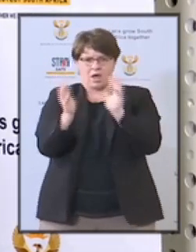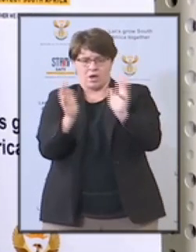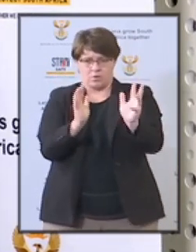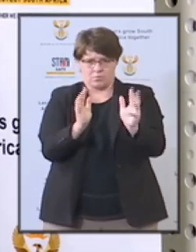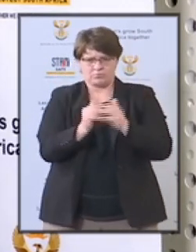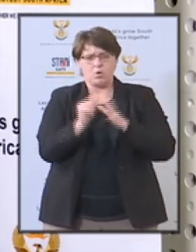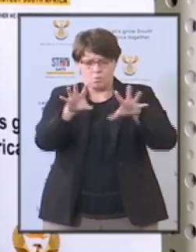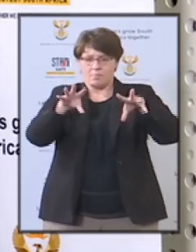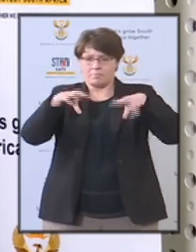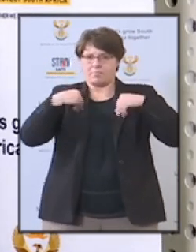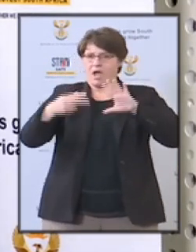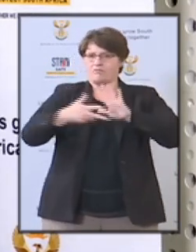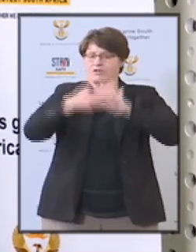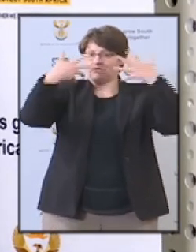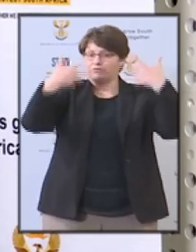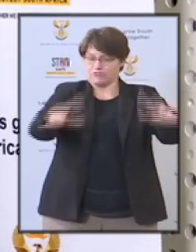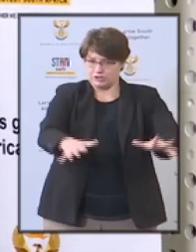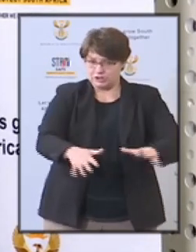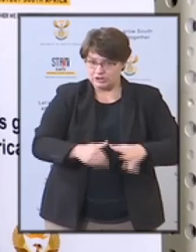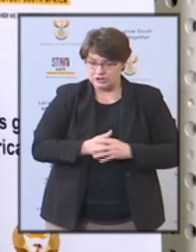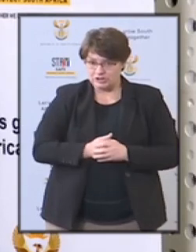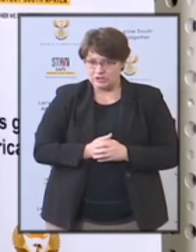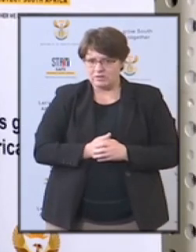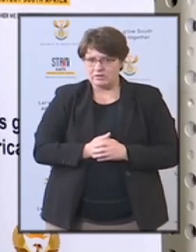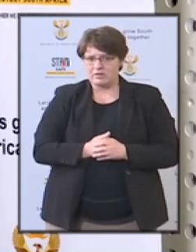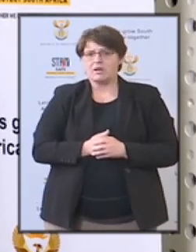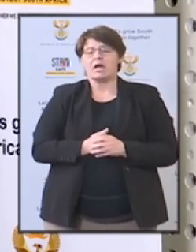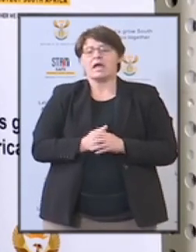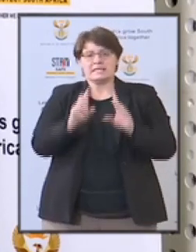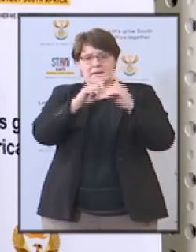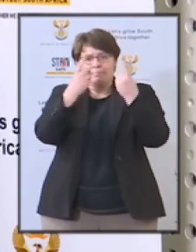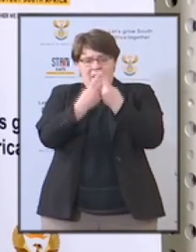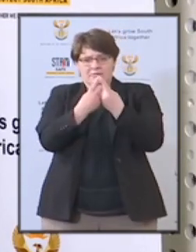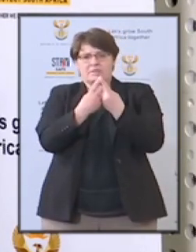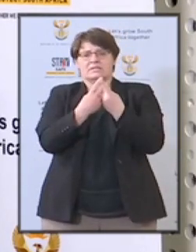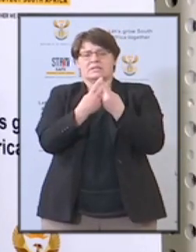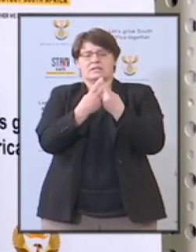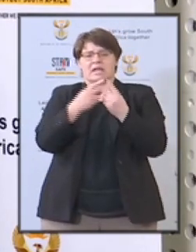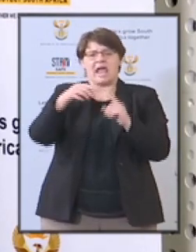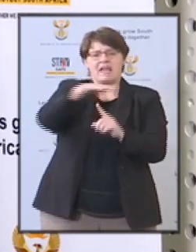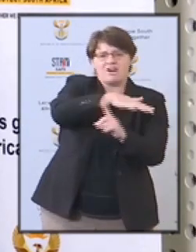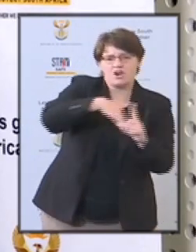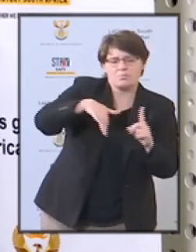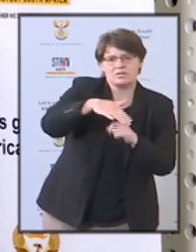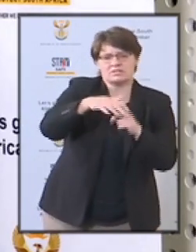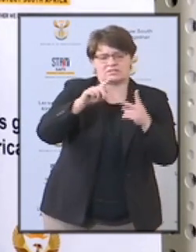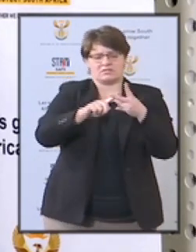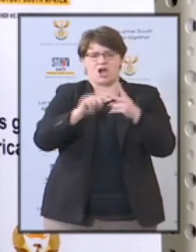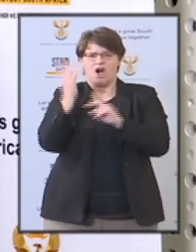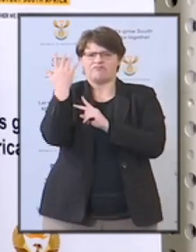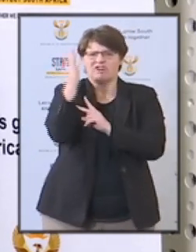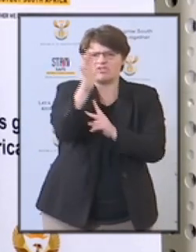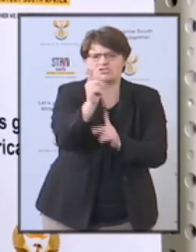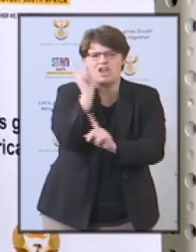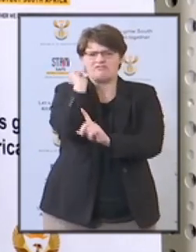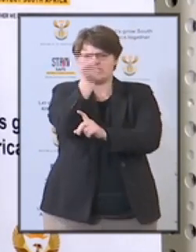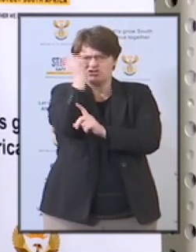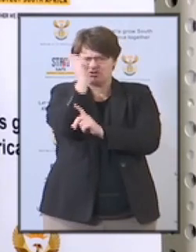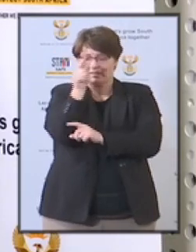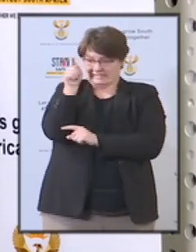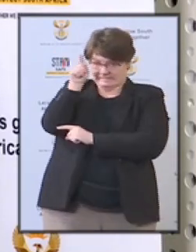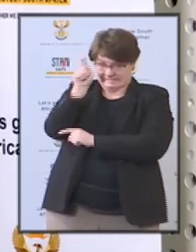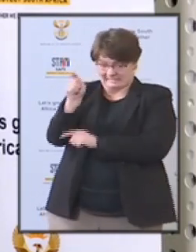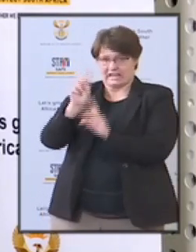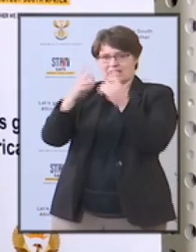the Department of Environment, Forestry and Fisheries will coordinate all levels of